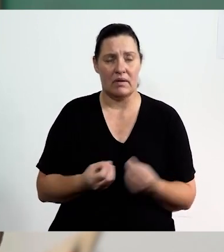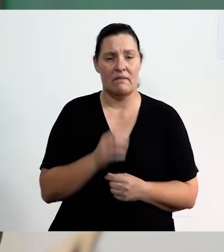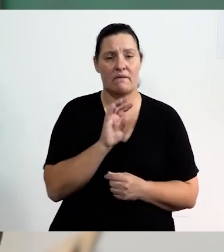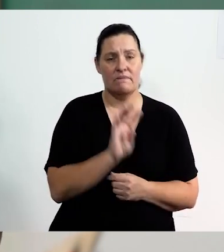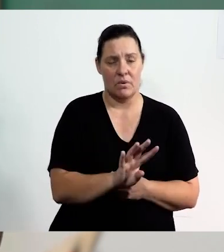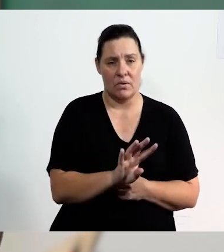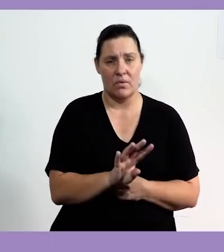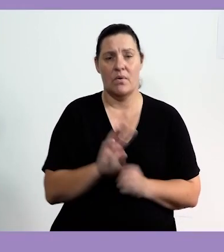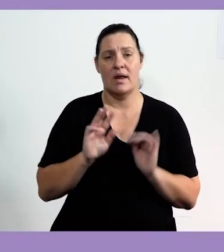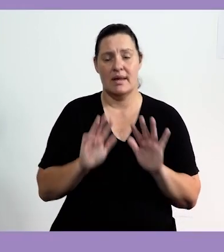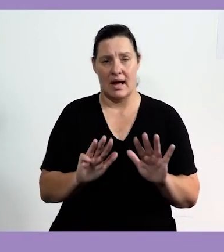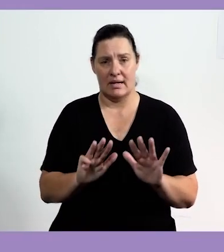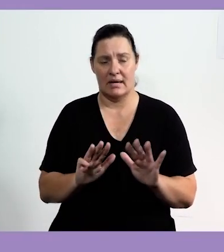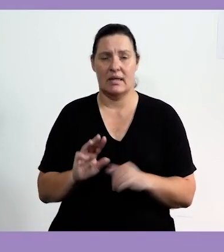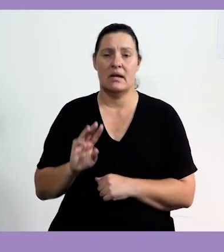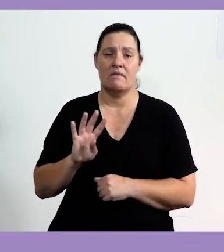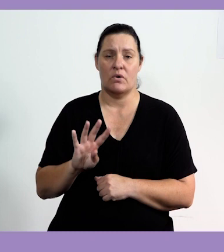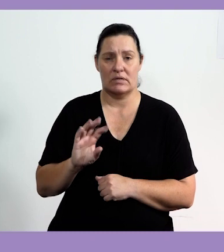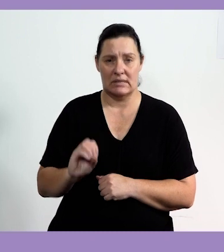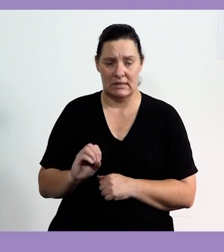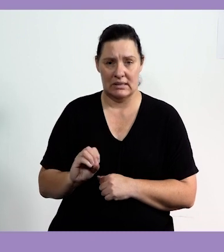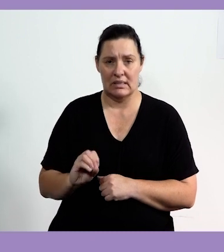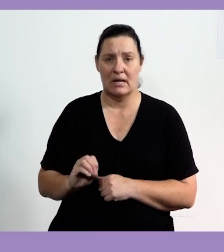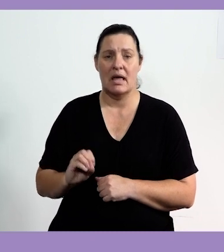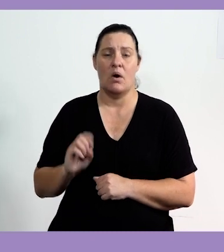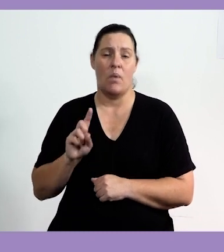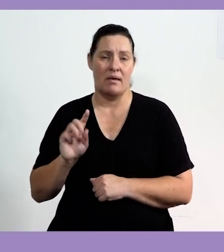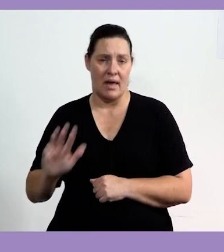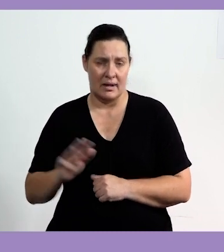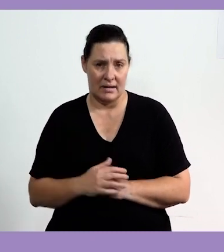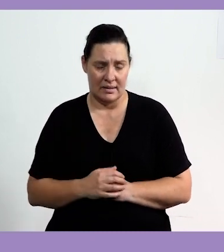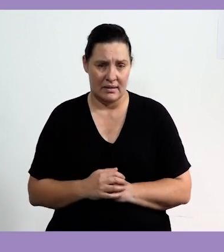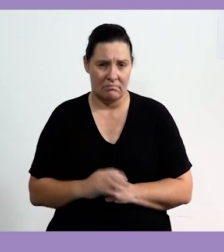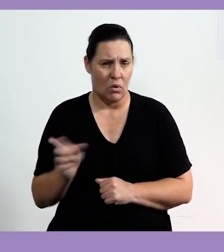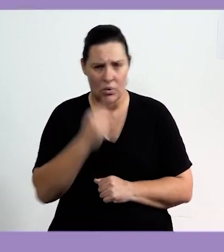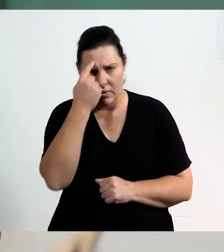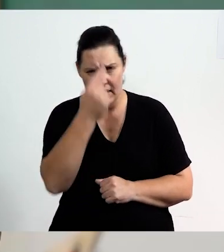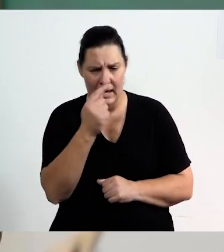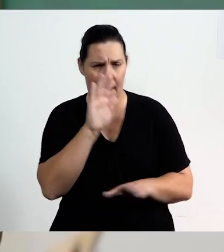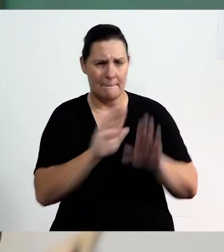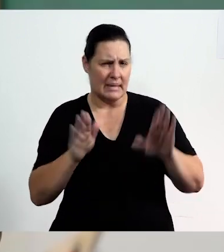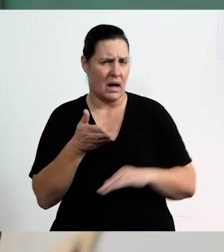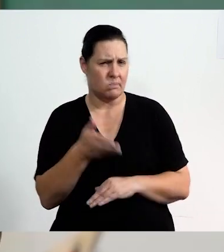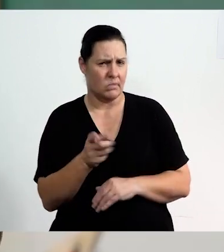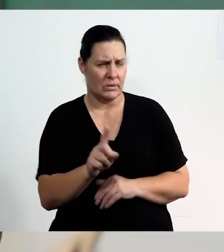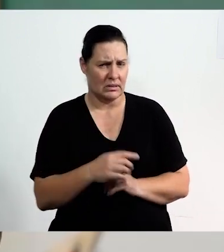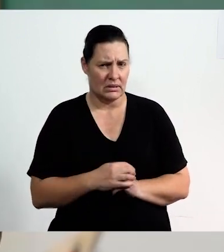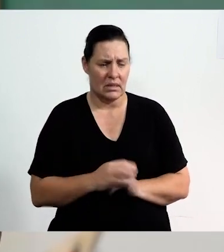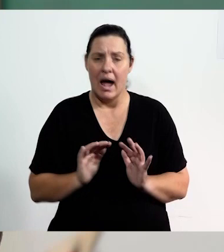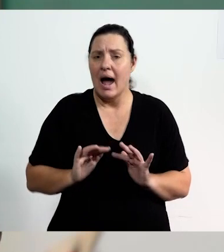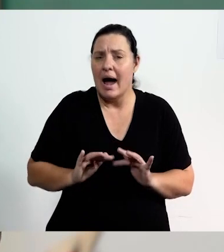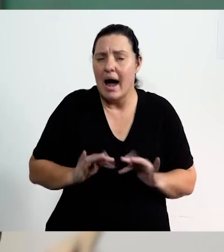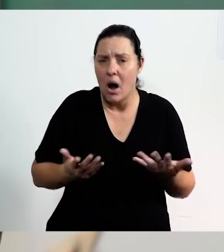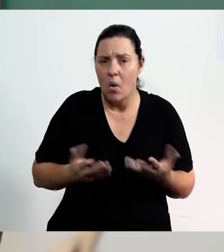now we have 4, 9, 14 and 19. What do you think is the pattern here?